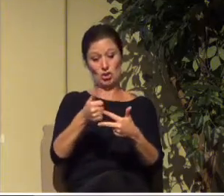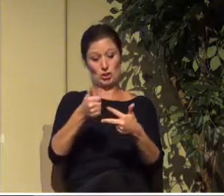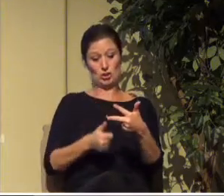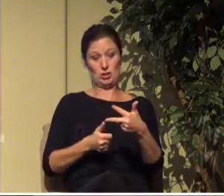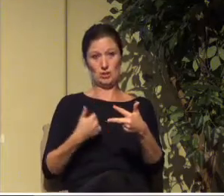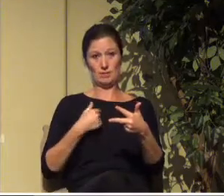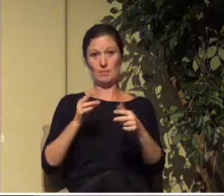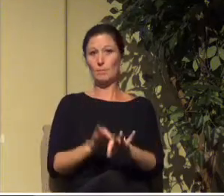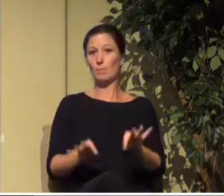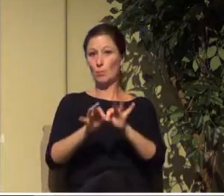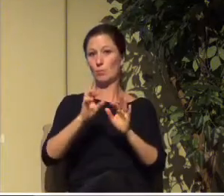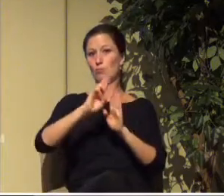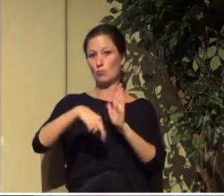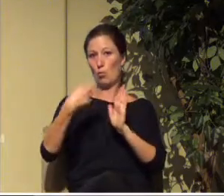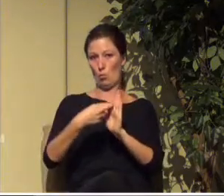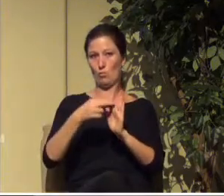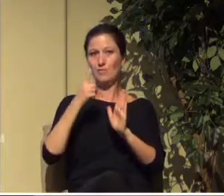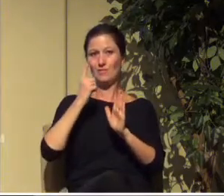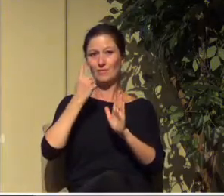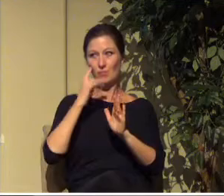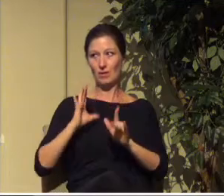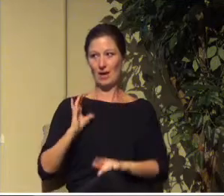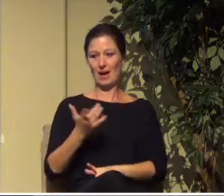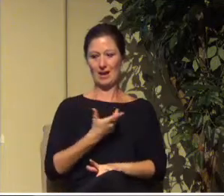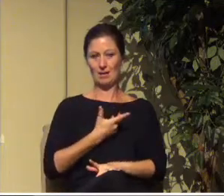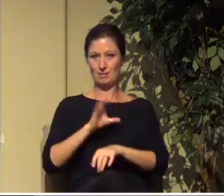roles in our salvation as a church.